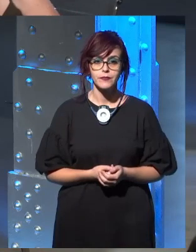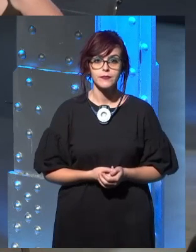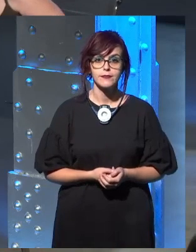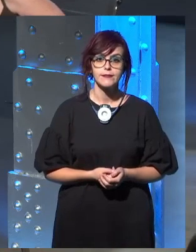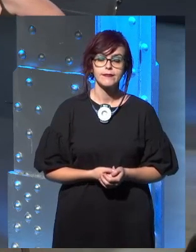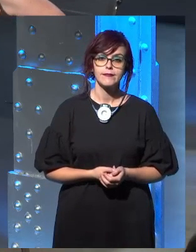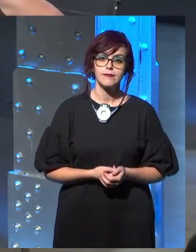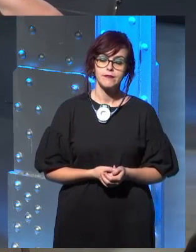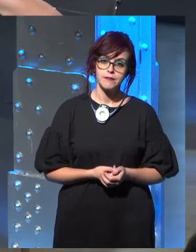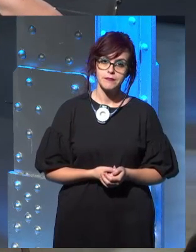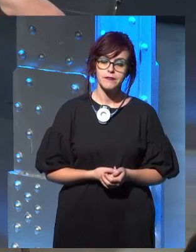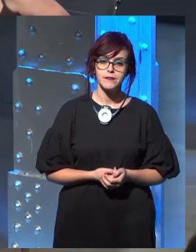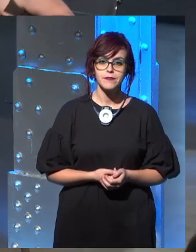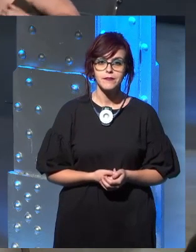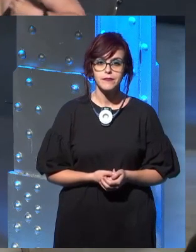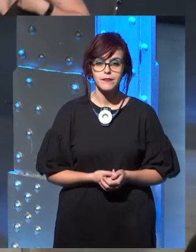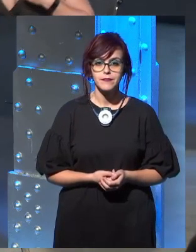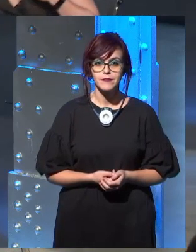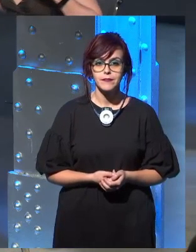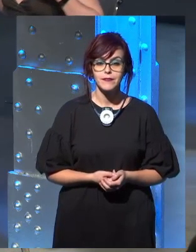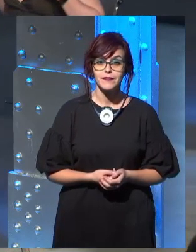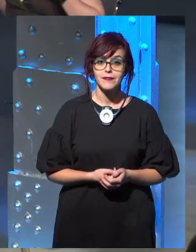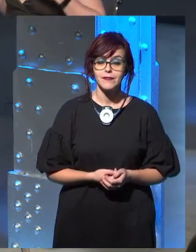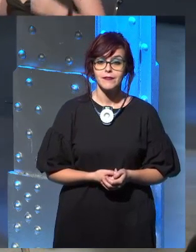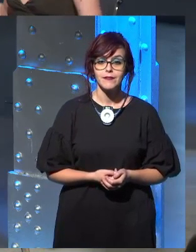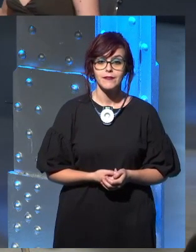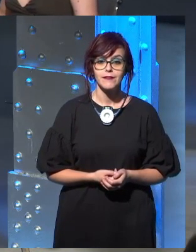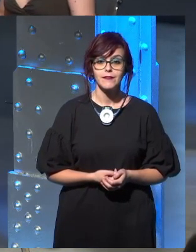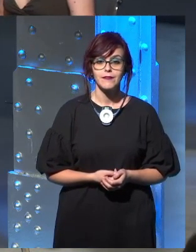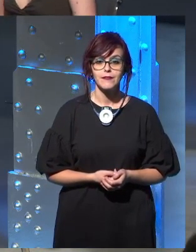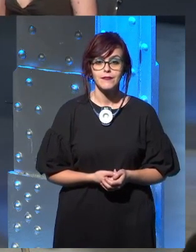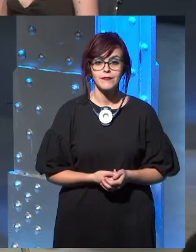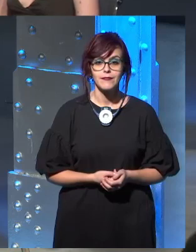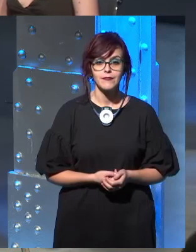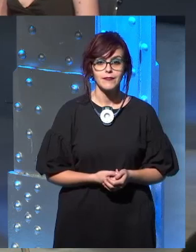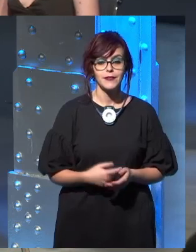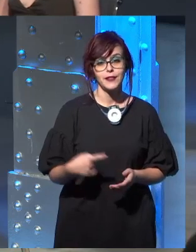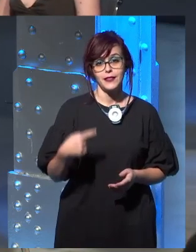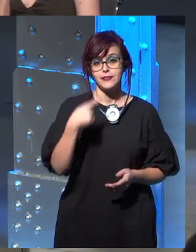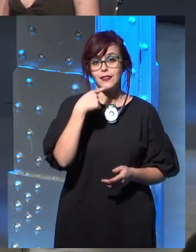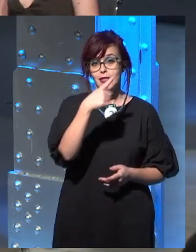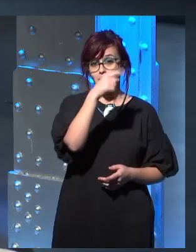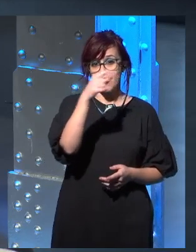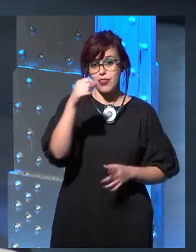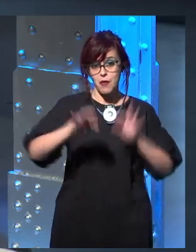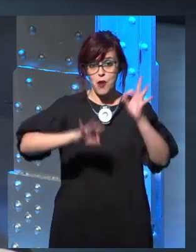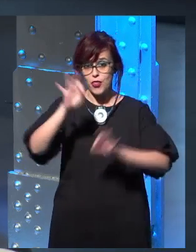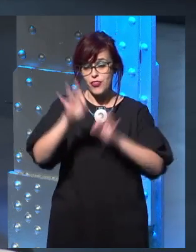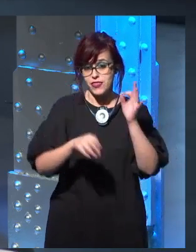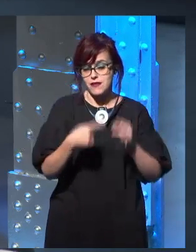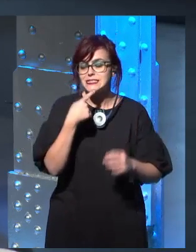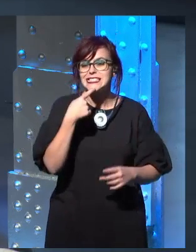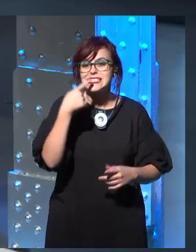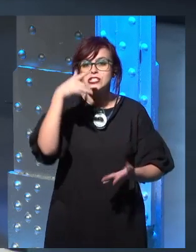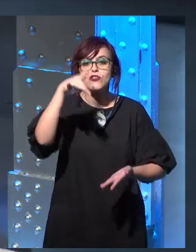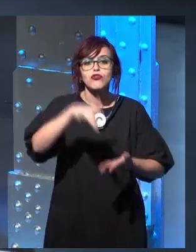Um, I can't say that we know. We don't really know much of anything other than they're all somehow, they're not prequels, George